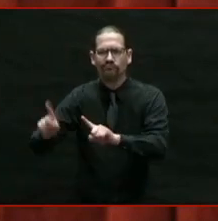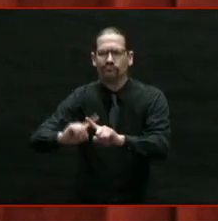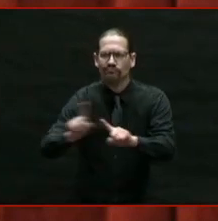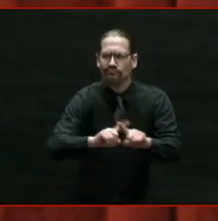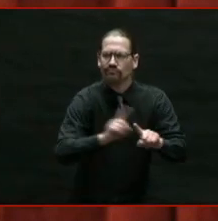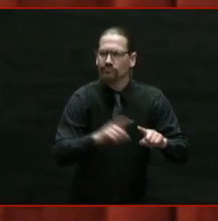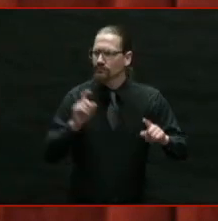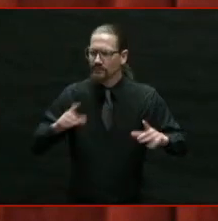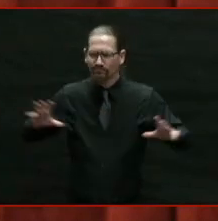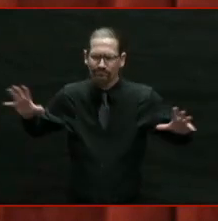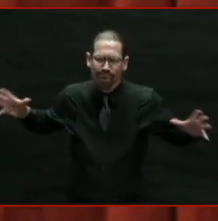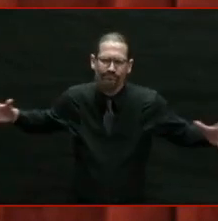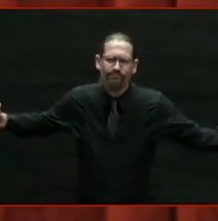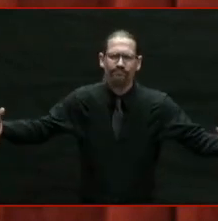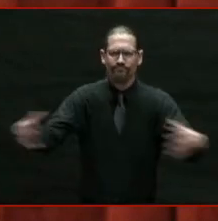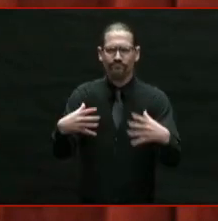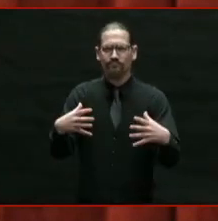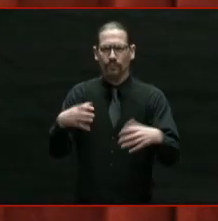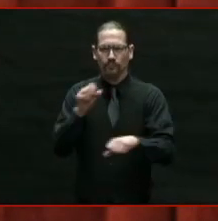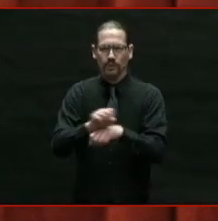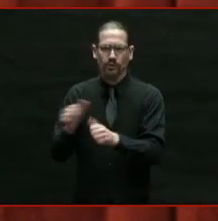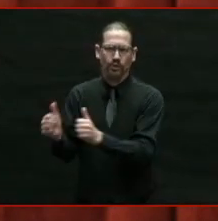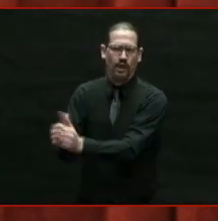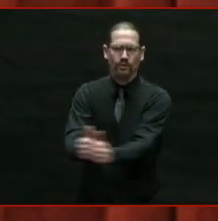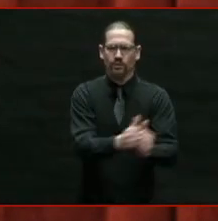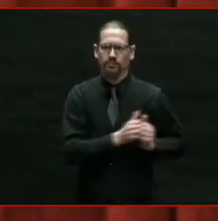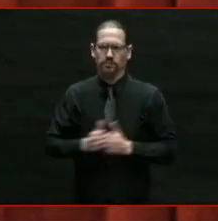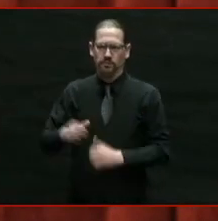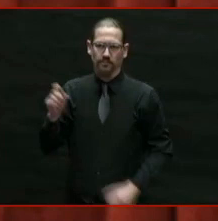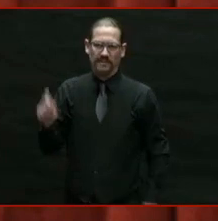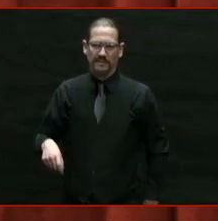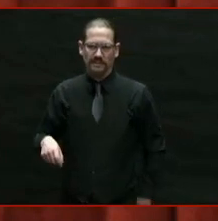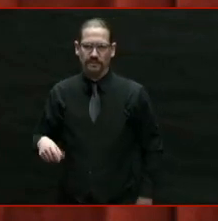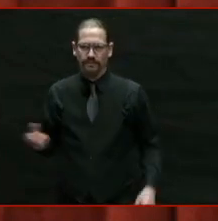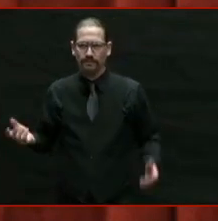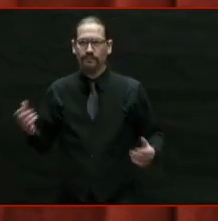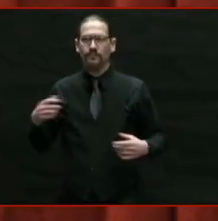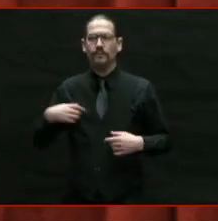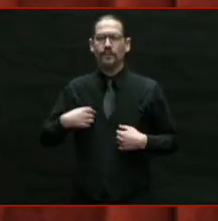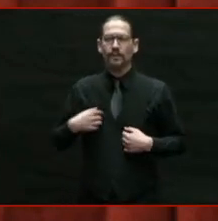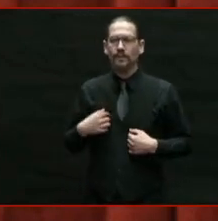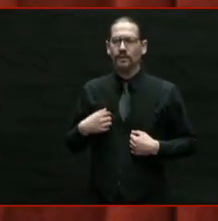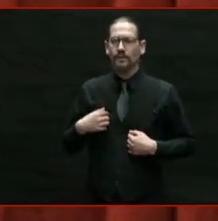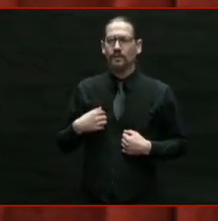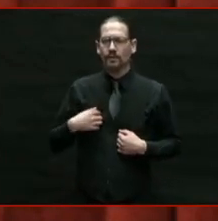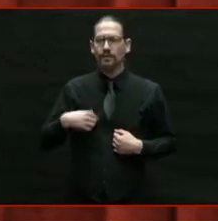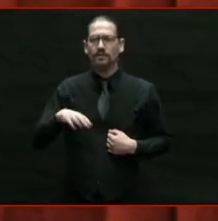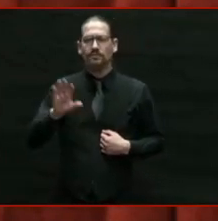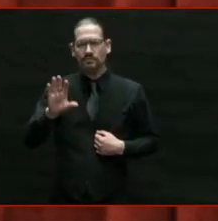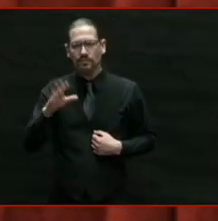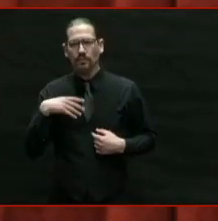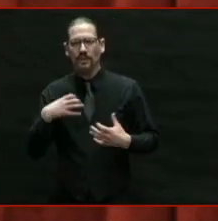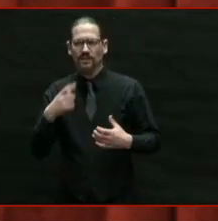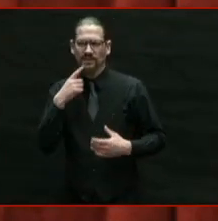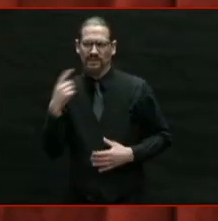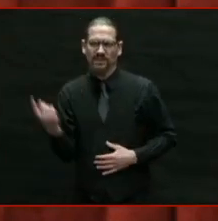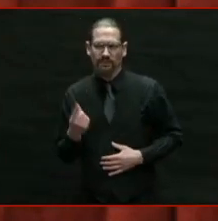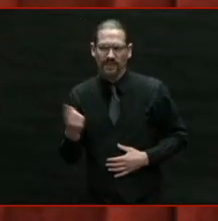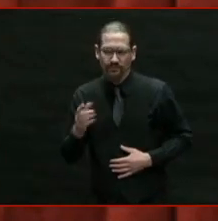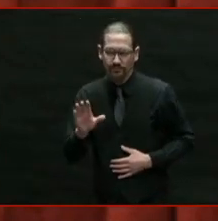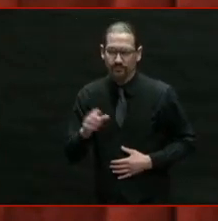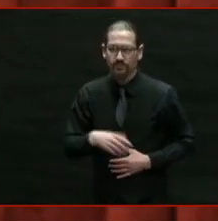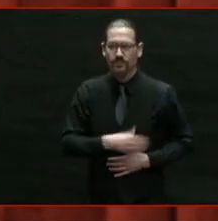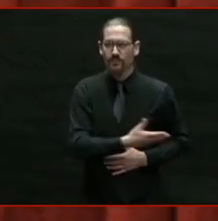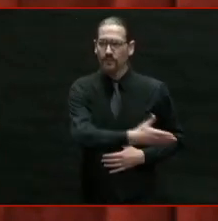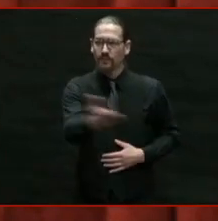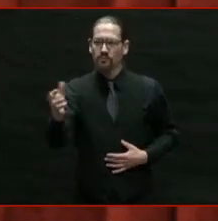So I'd like to say to every Rhode Islander, to every Rhode Islander who's had to cancel